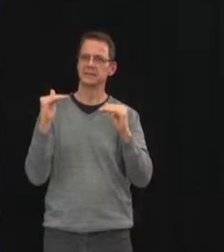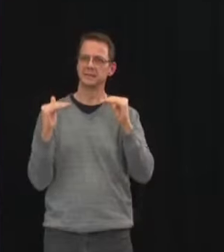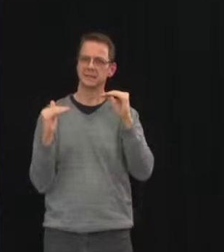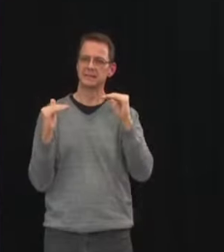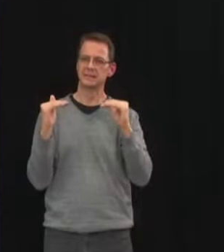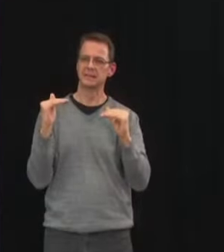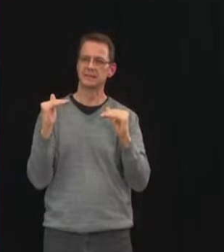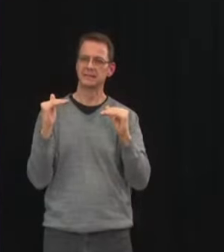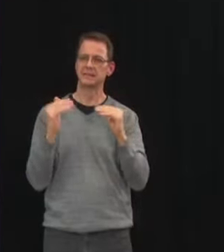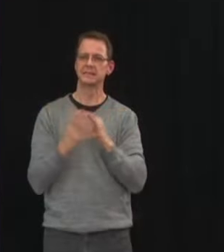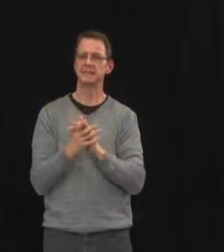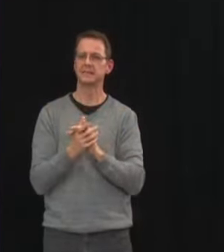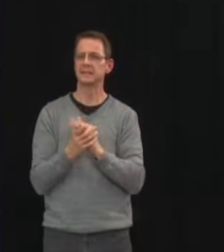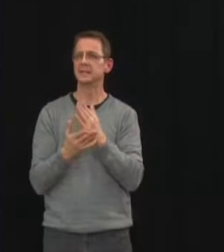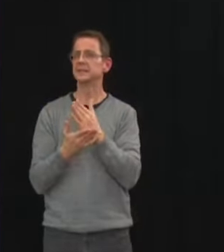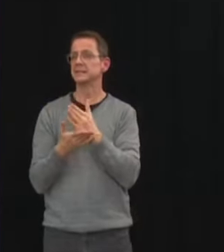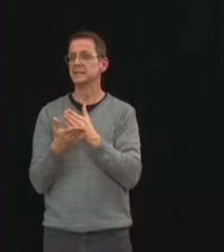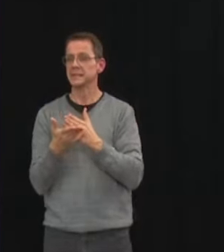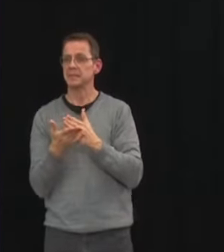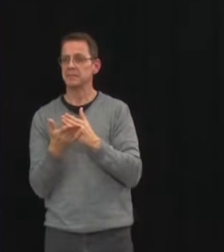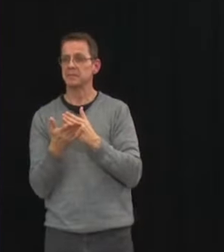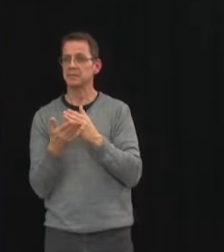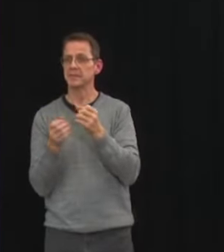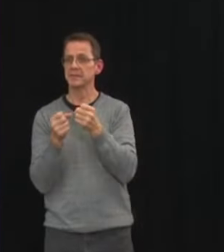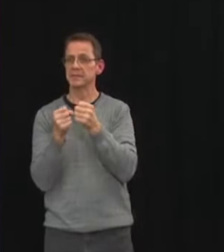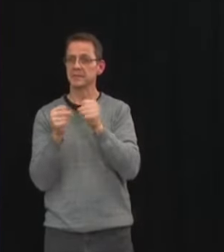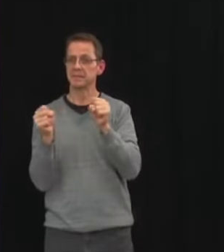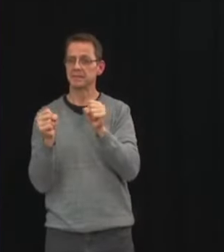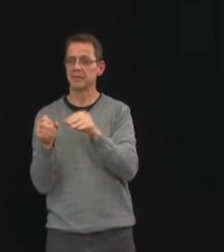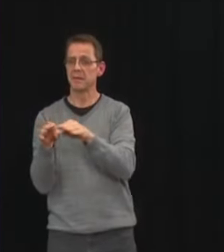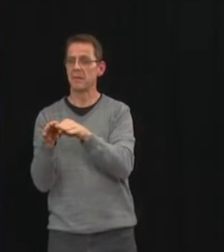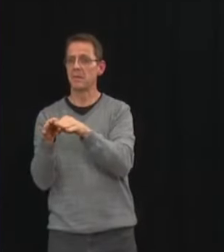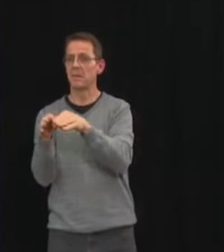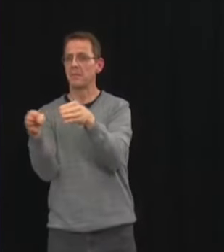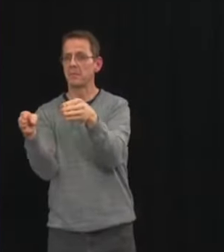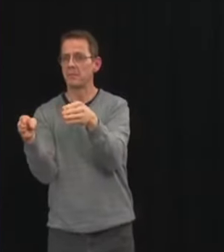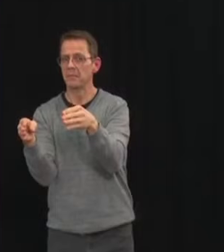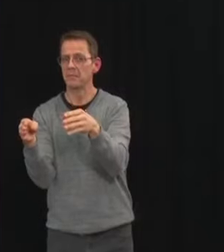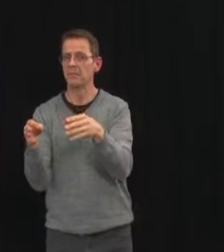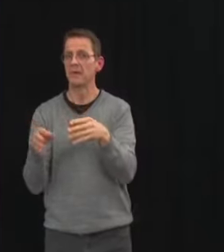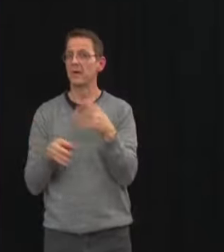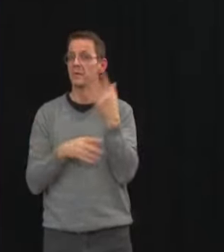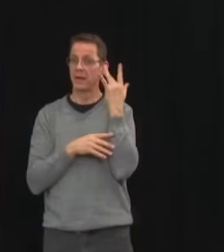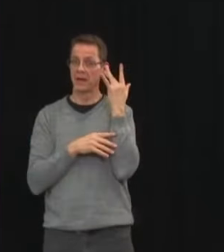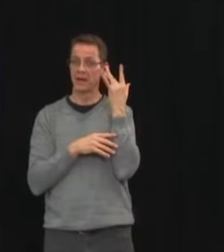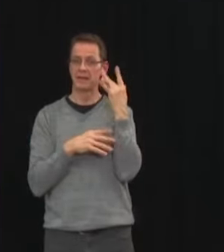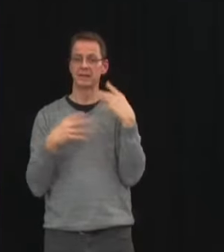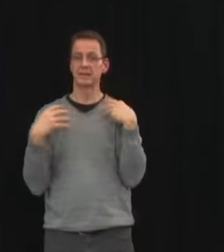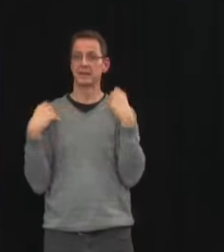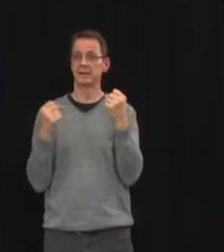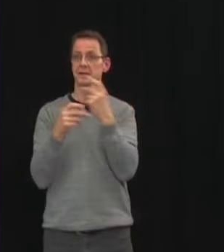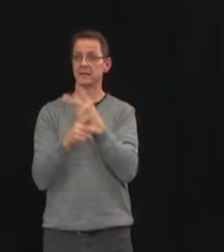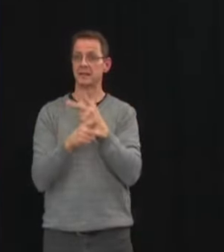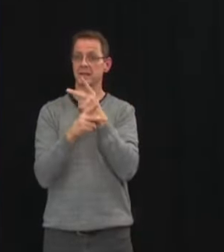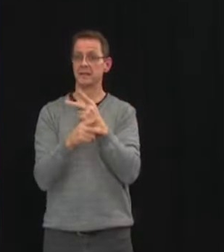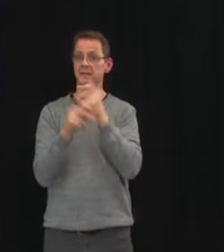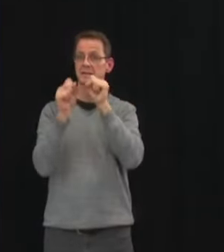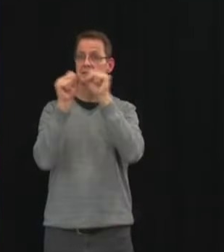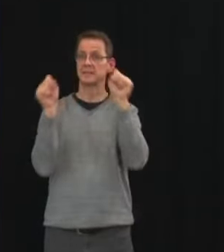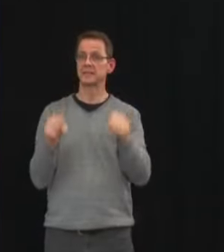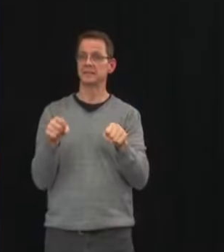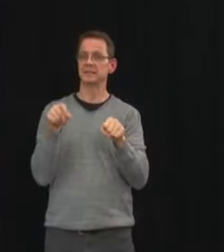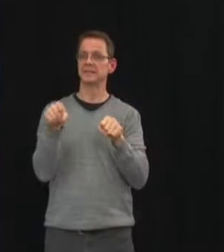so we do have capacity in the health care system now but recognizing that that can turn around in the wrong